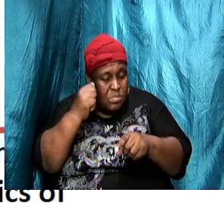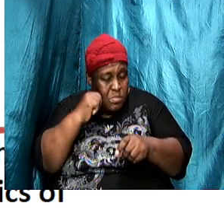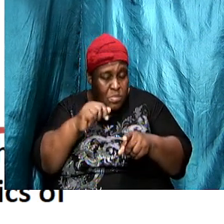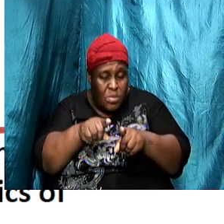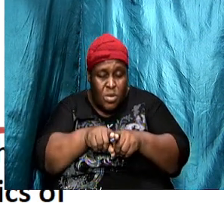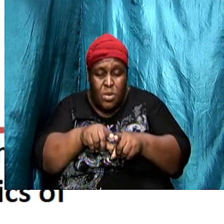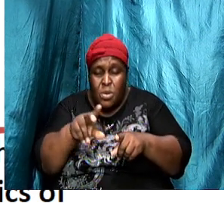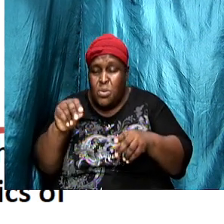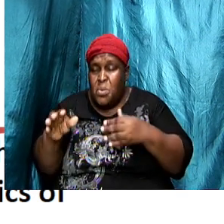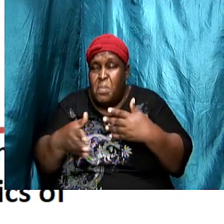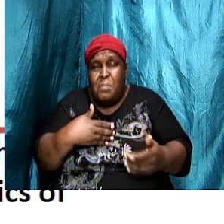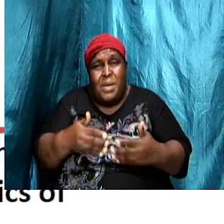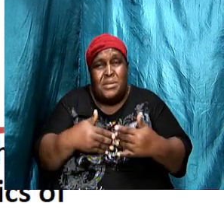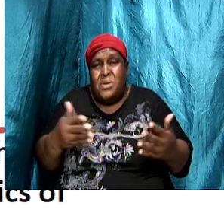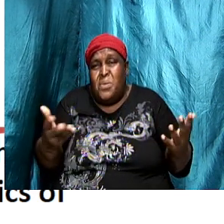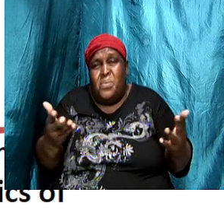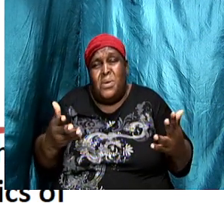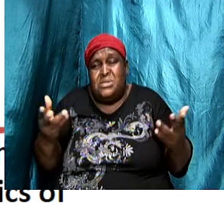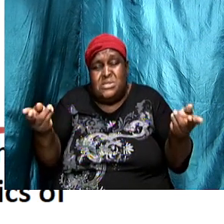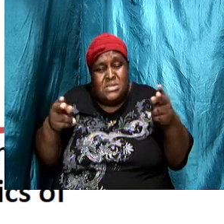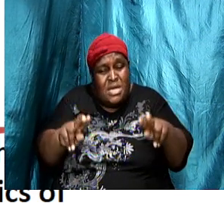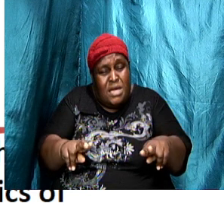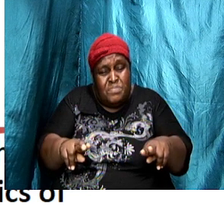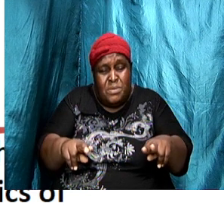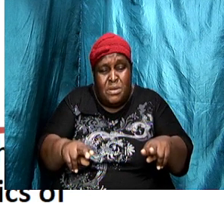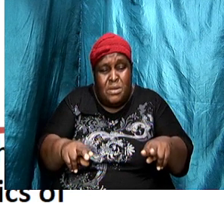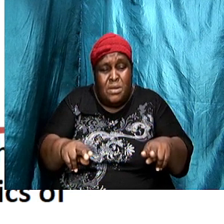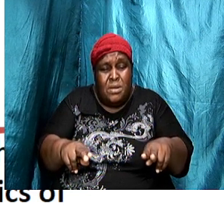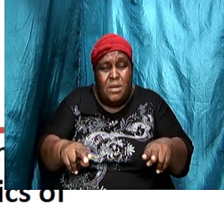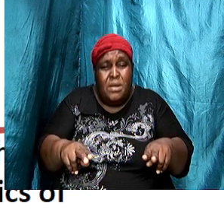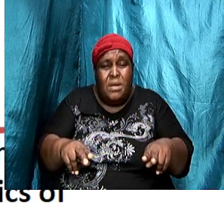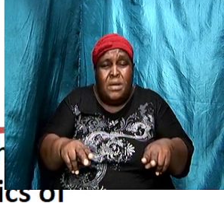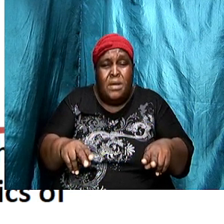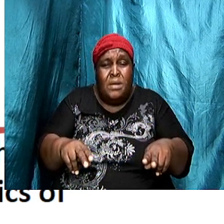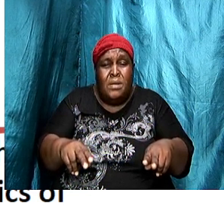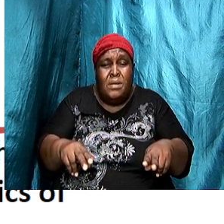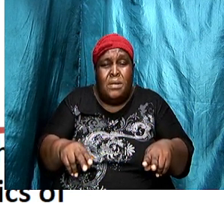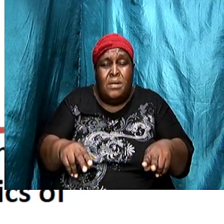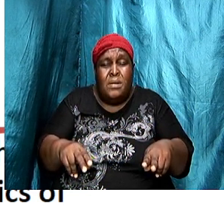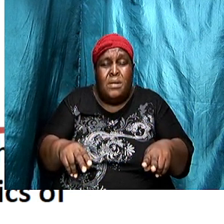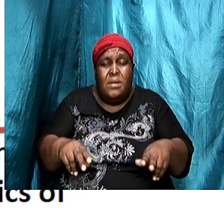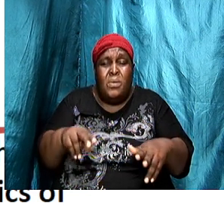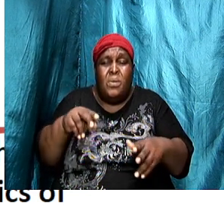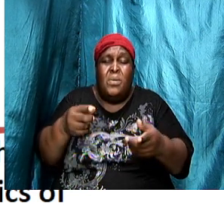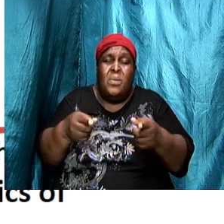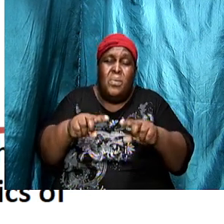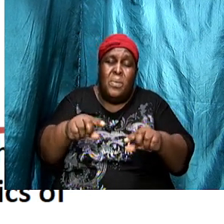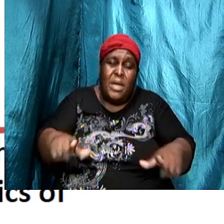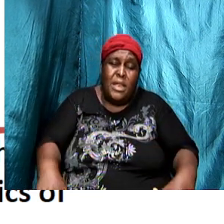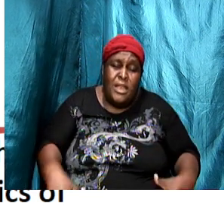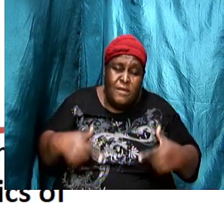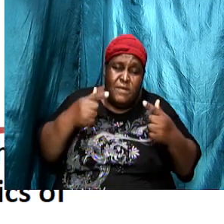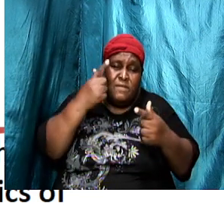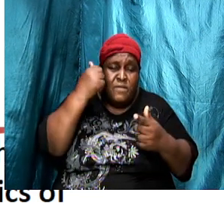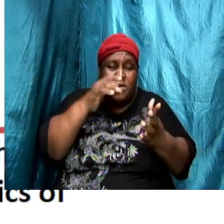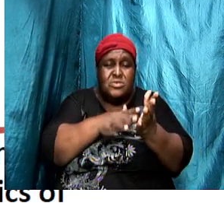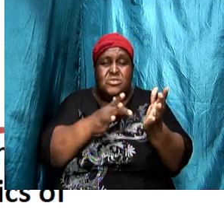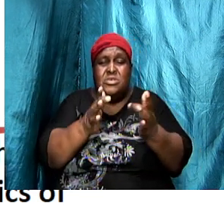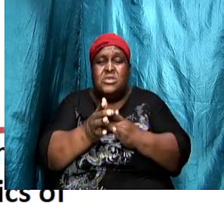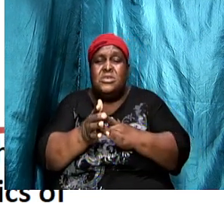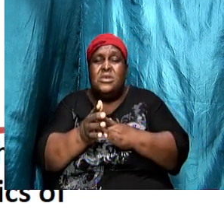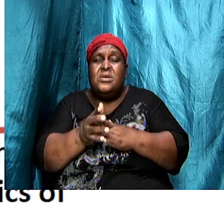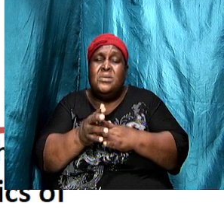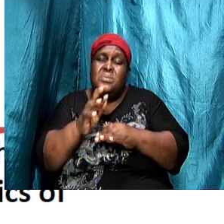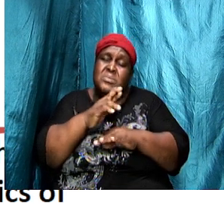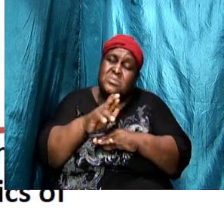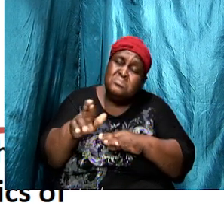in your walk with God in the church today. It might be something relating to your reaching out after him